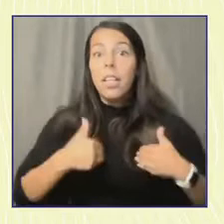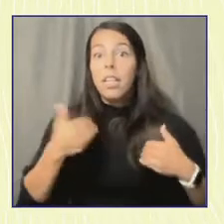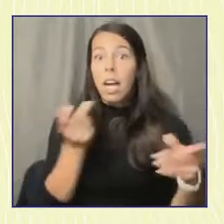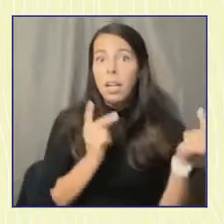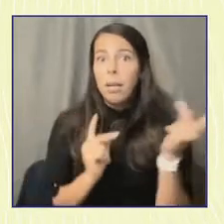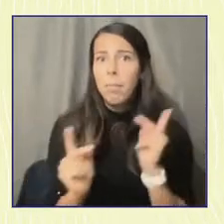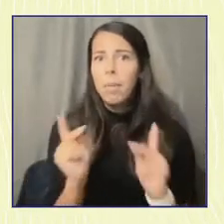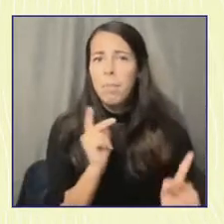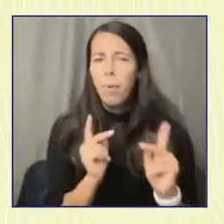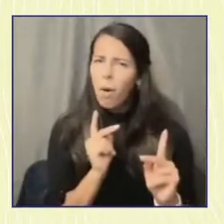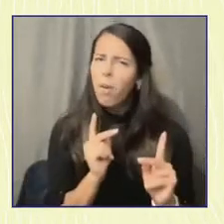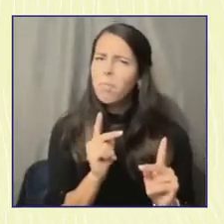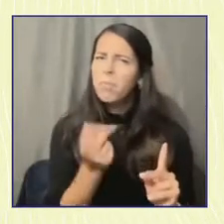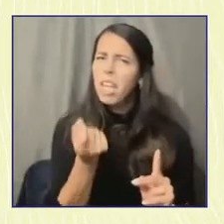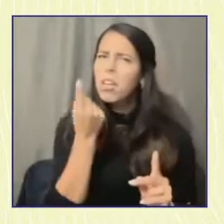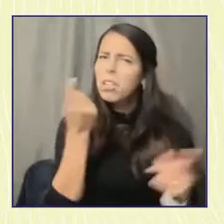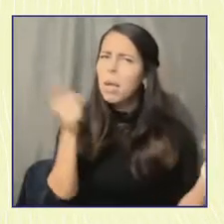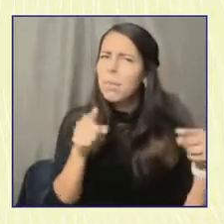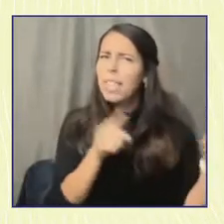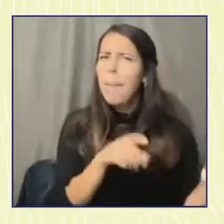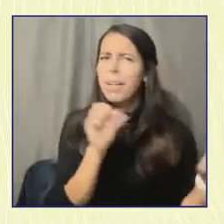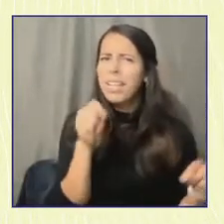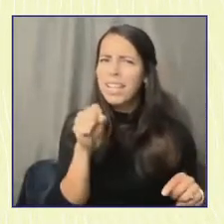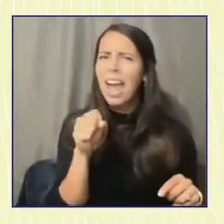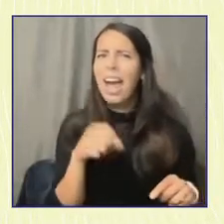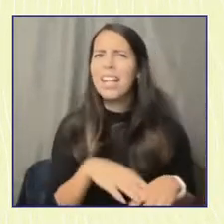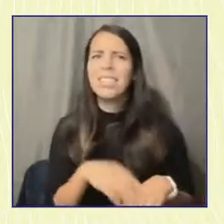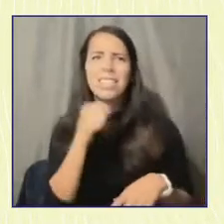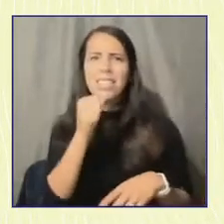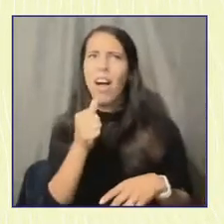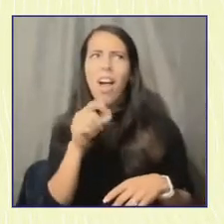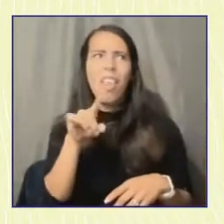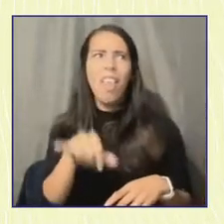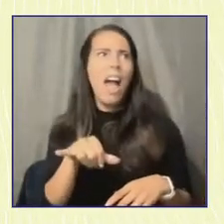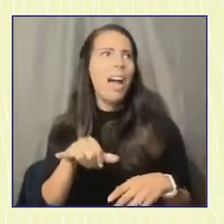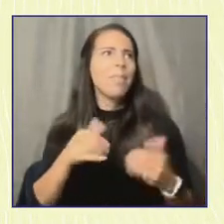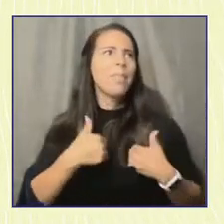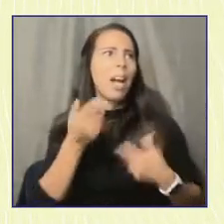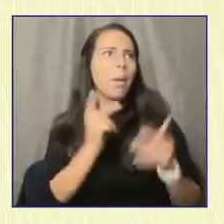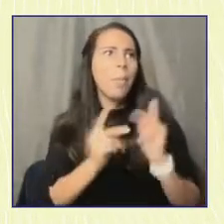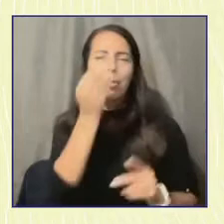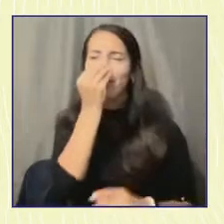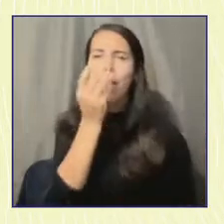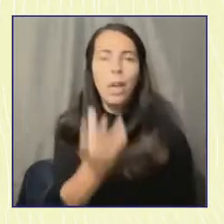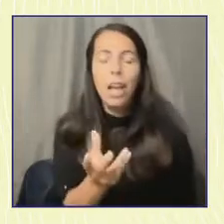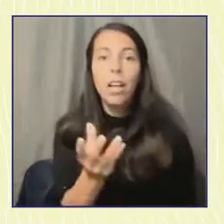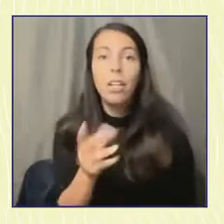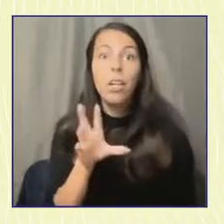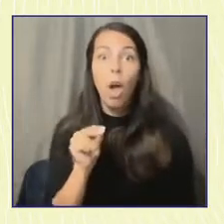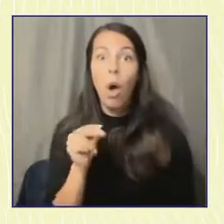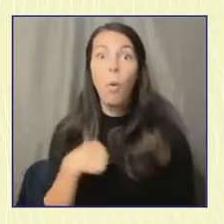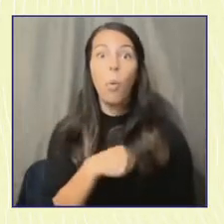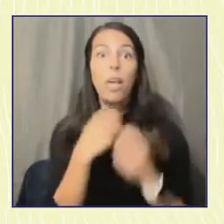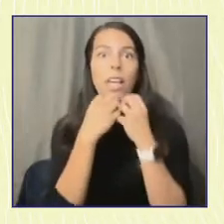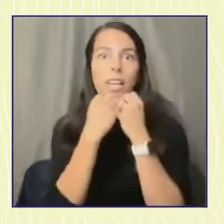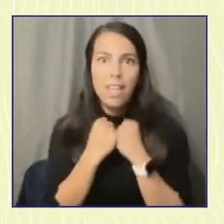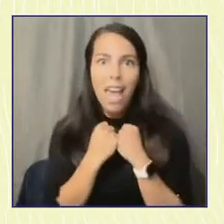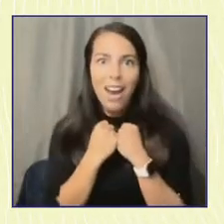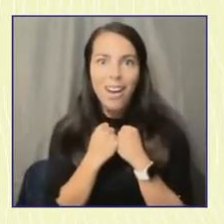what's going on in the world or that we don't care. We know. We're high on social media. We're addicted to TikTok.